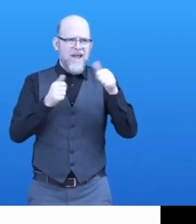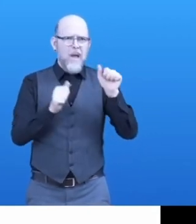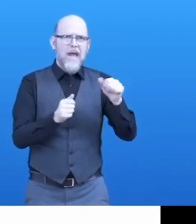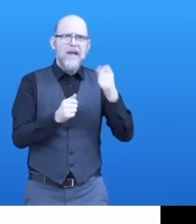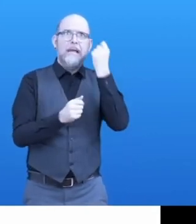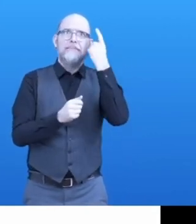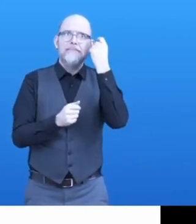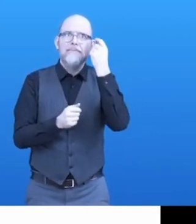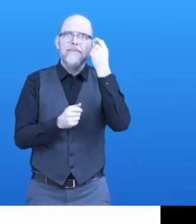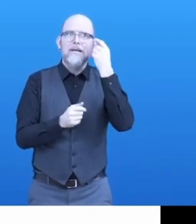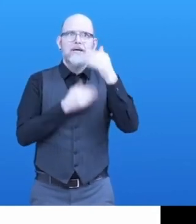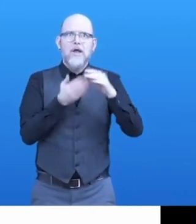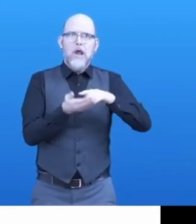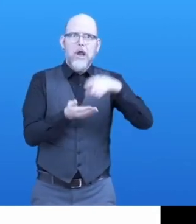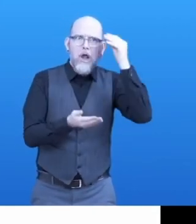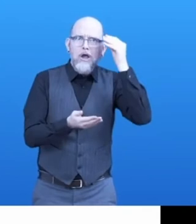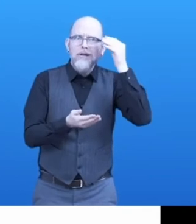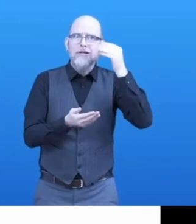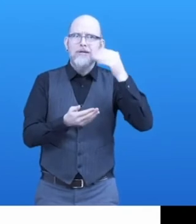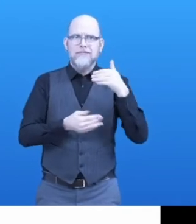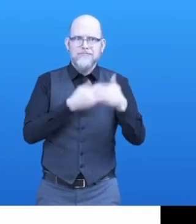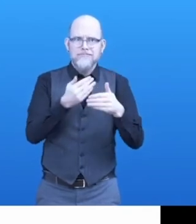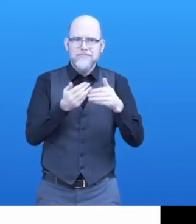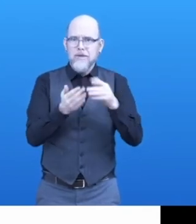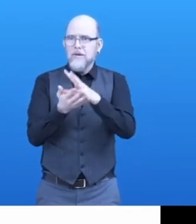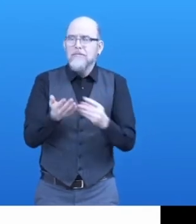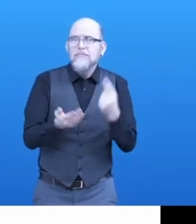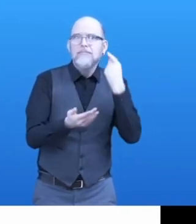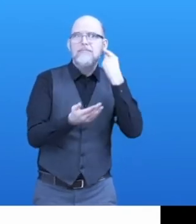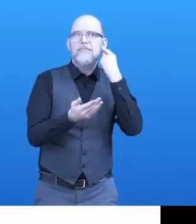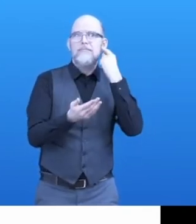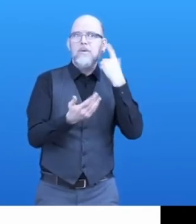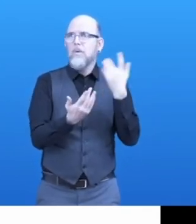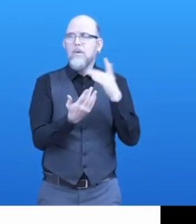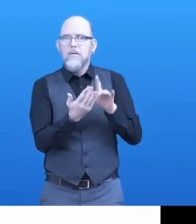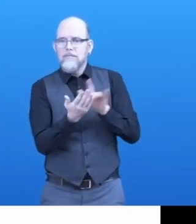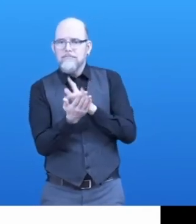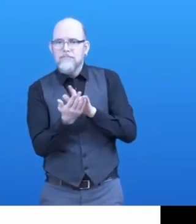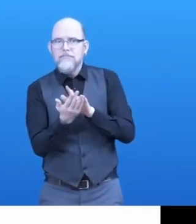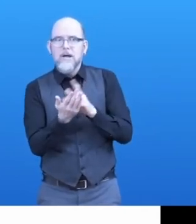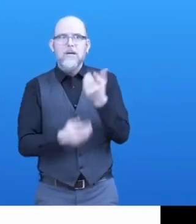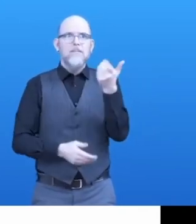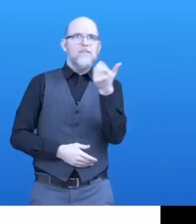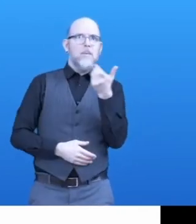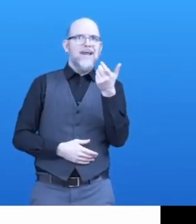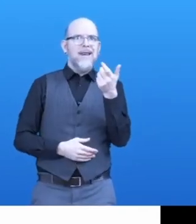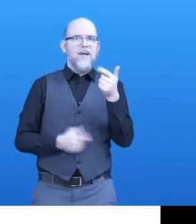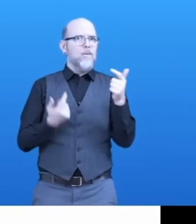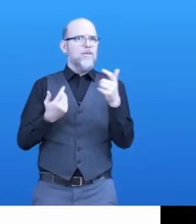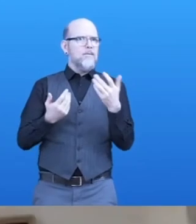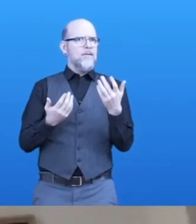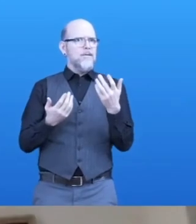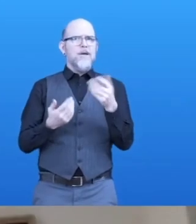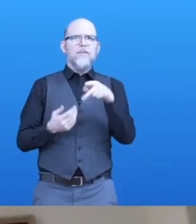readers on mobile devices and other tools. Fia, tell us more.